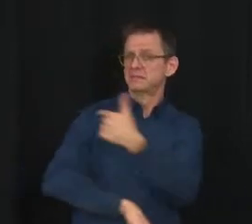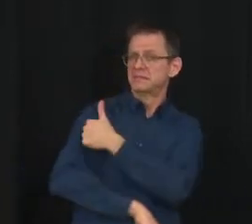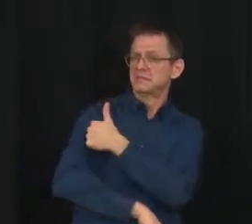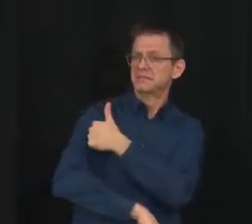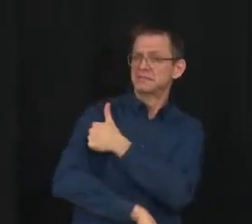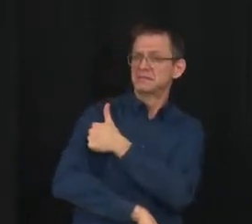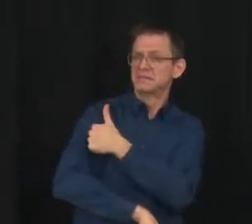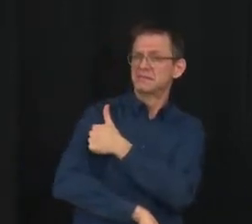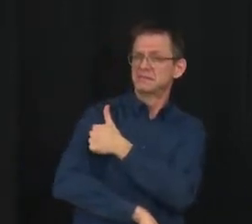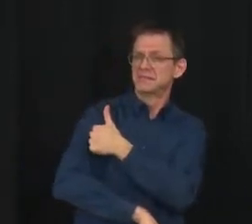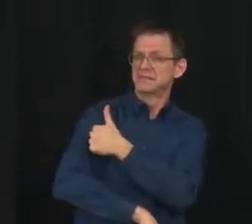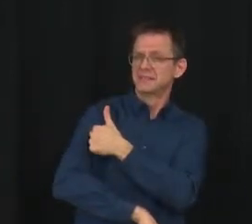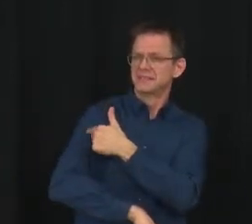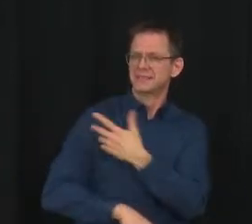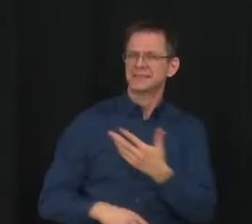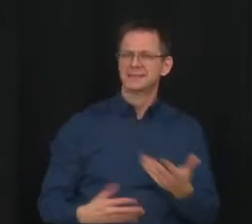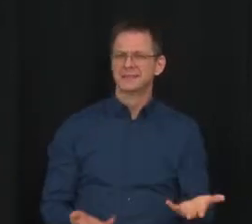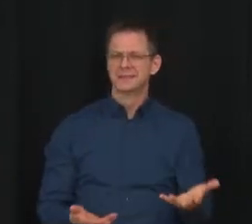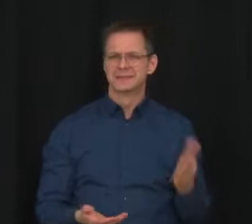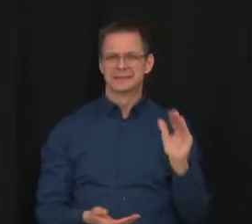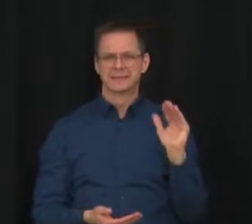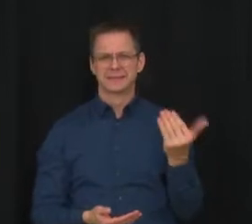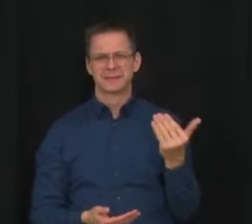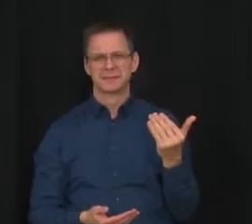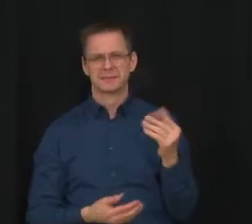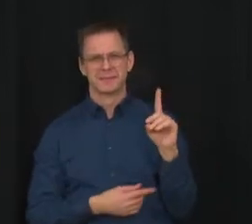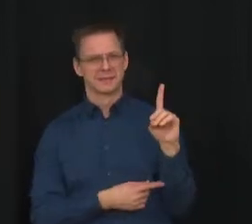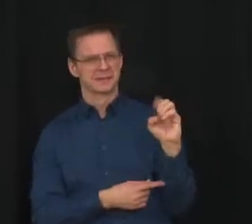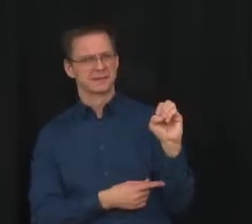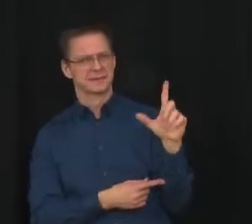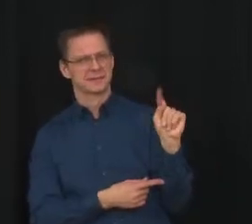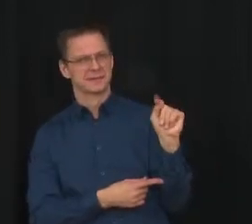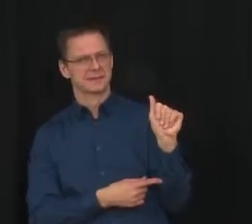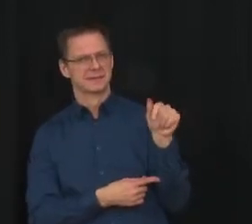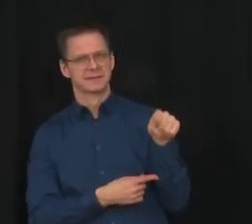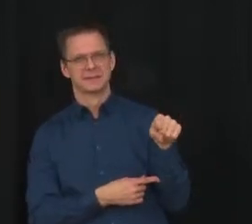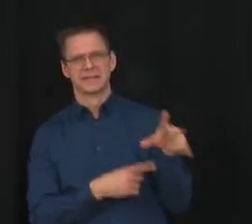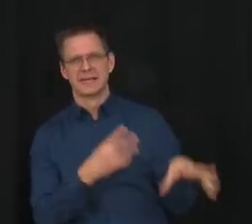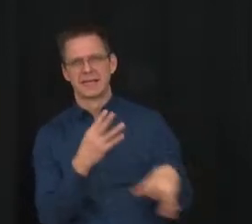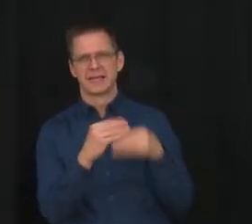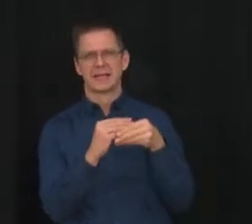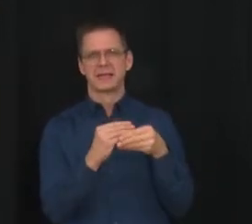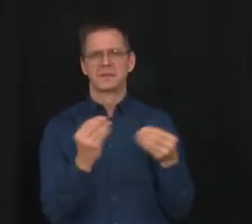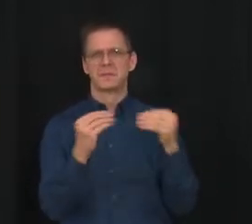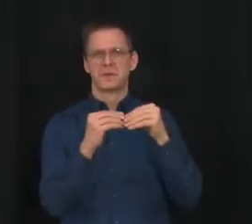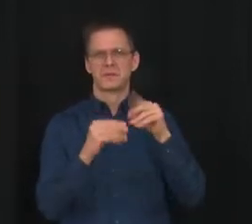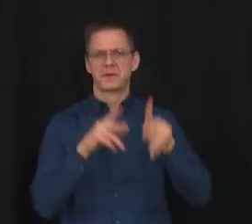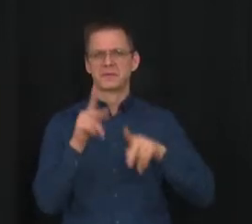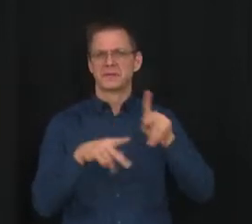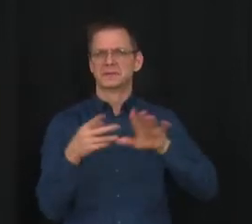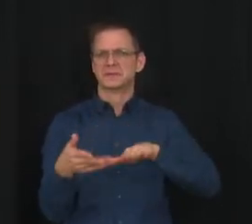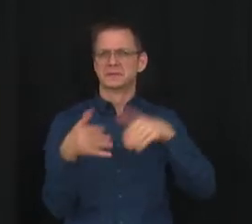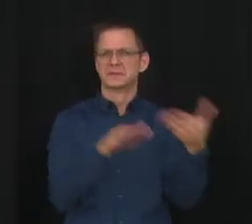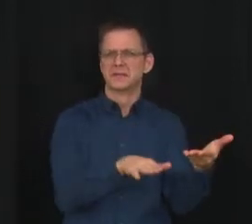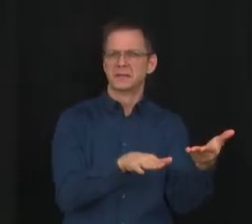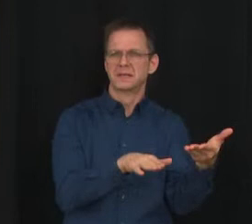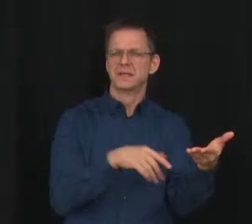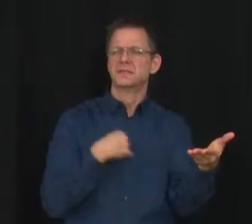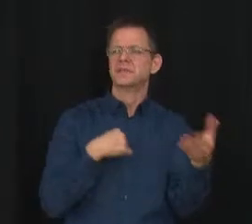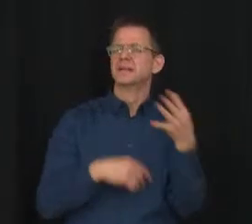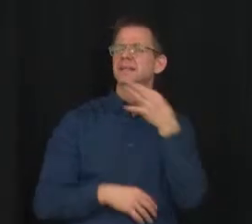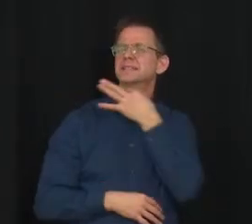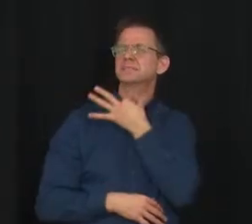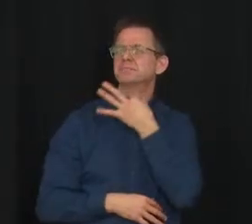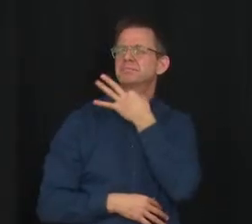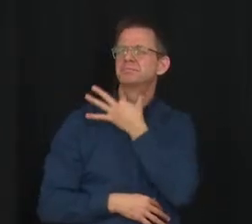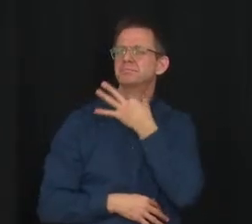more deadly disease under the Delta as compared to the Omicron. So how safe now, in terms of ranking the safety, how